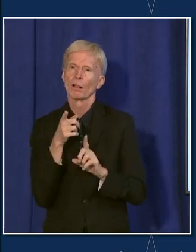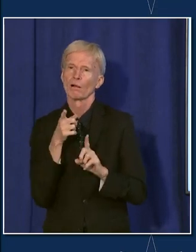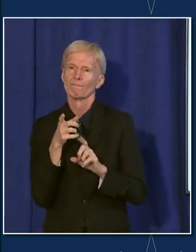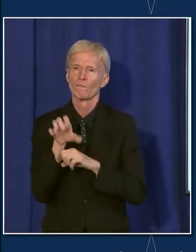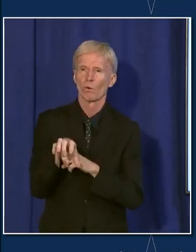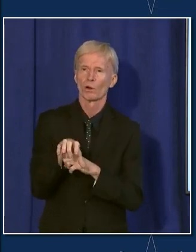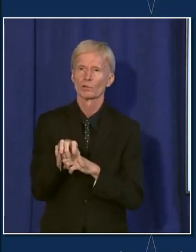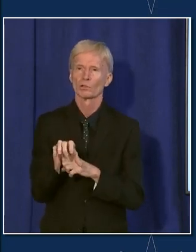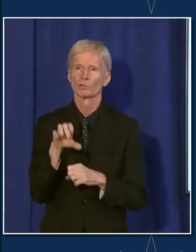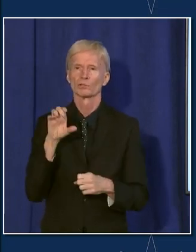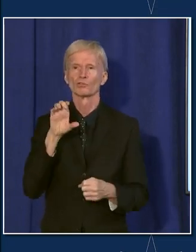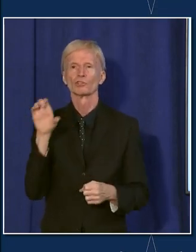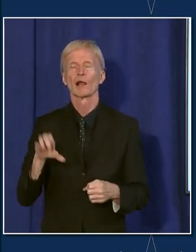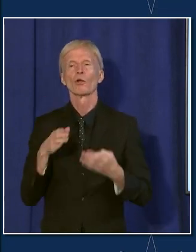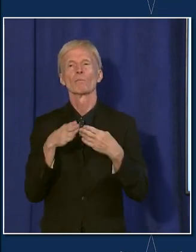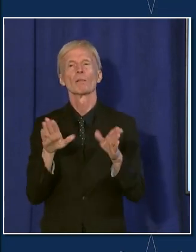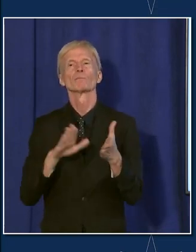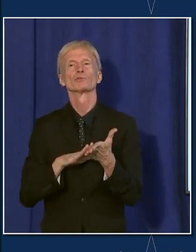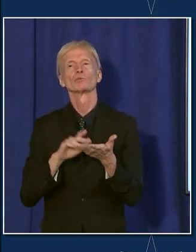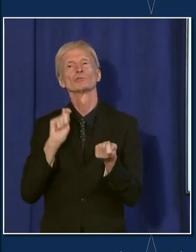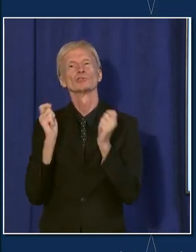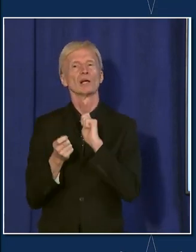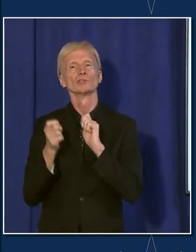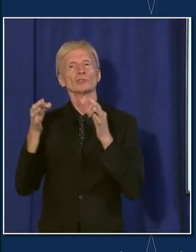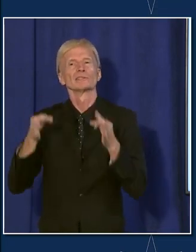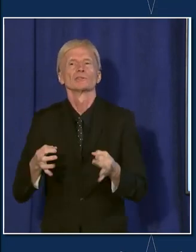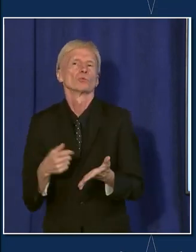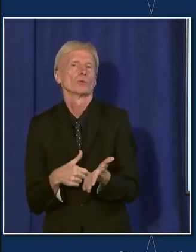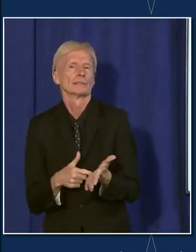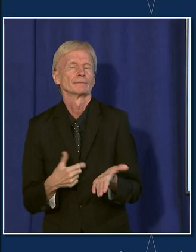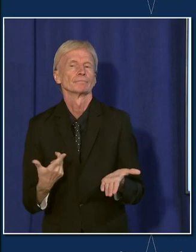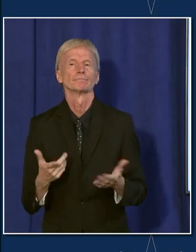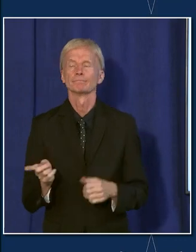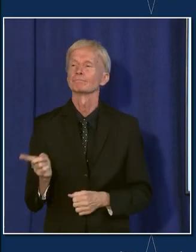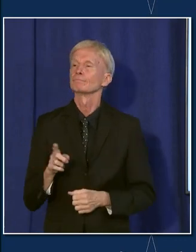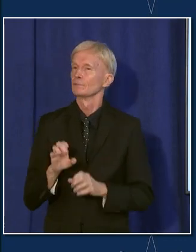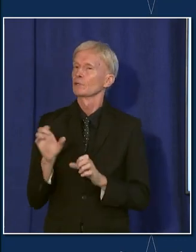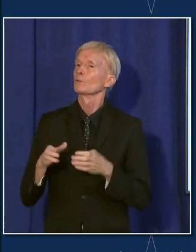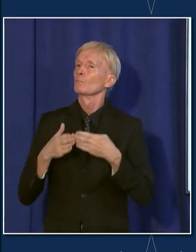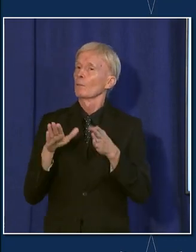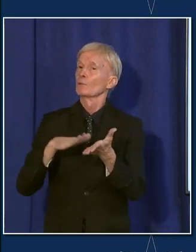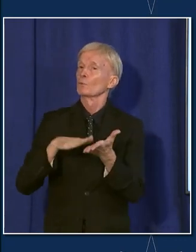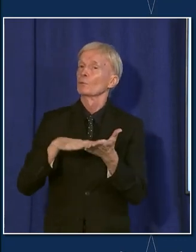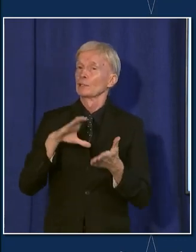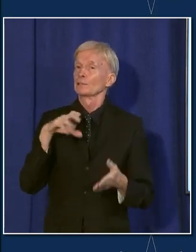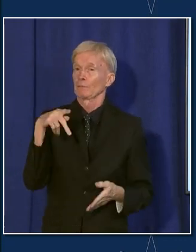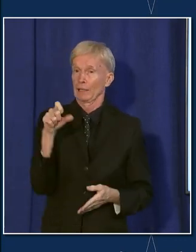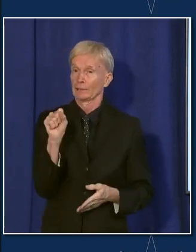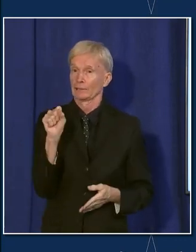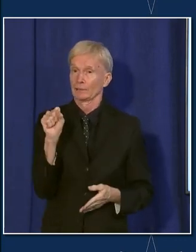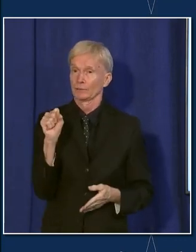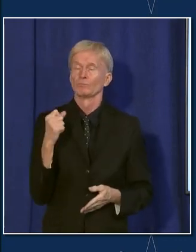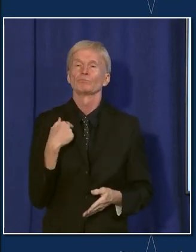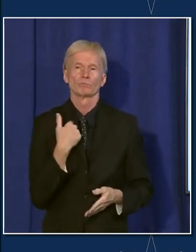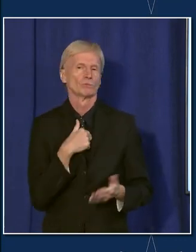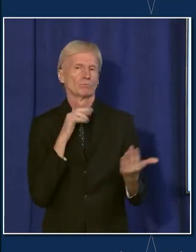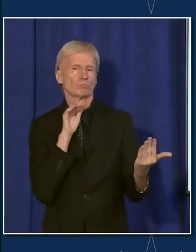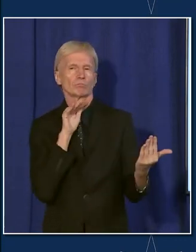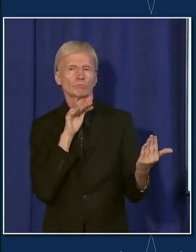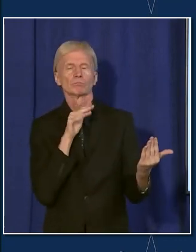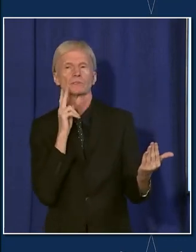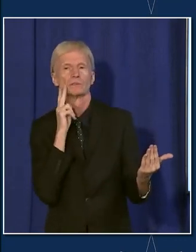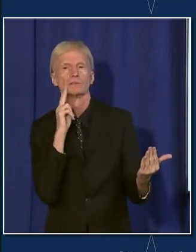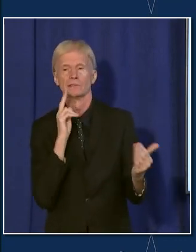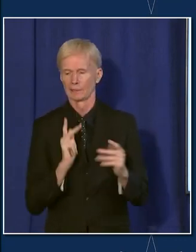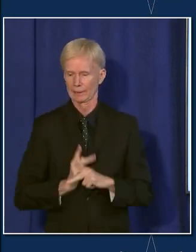of CPS's reopening plans? Oh, so where we look at CPS, you know, we've learned so much about how to keep schools